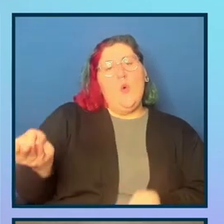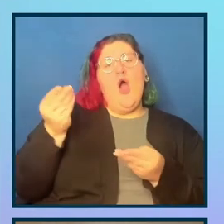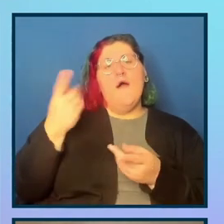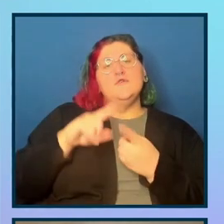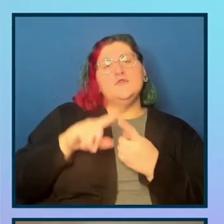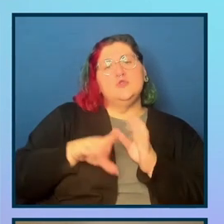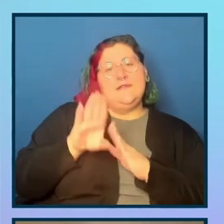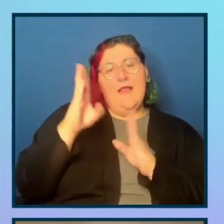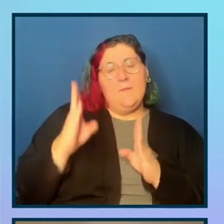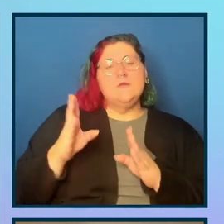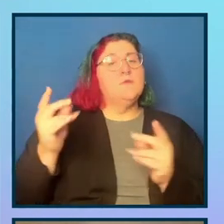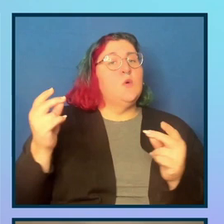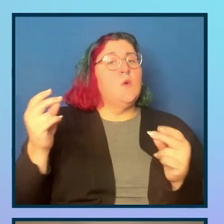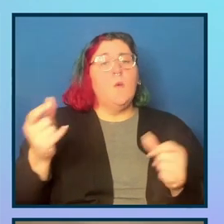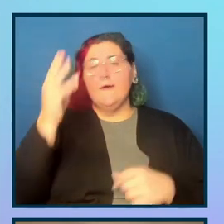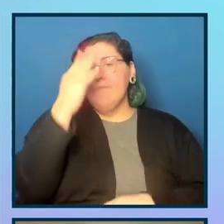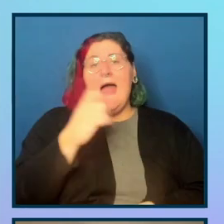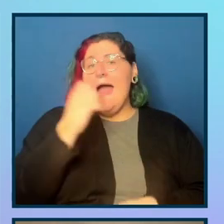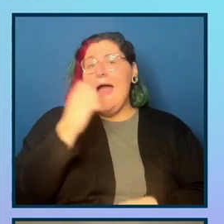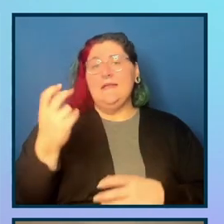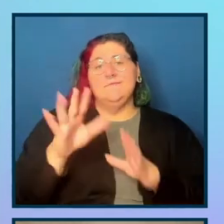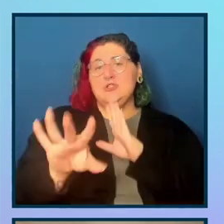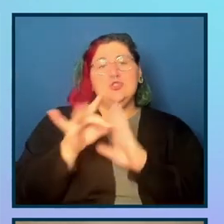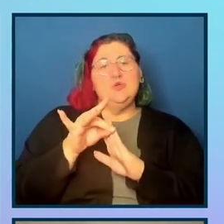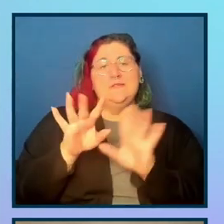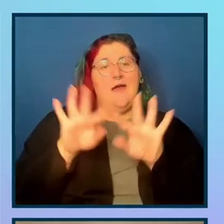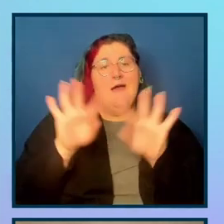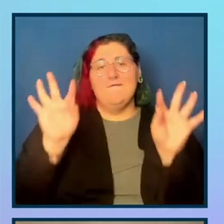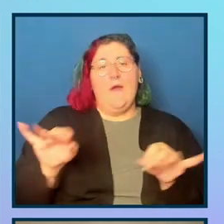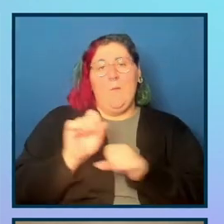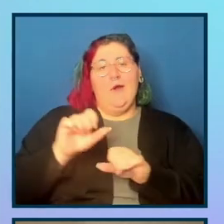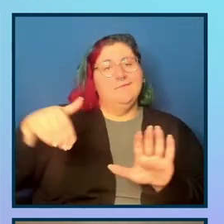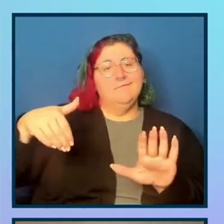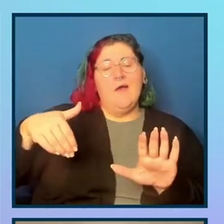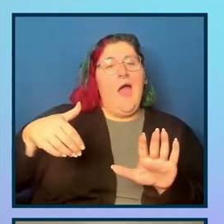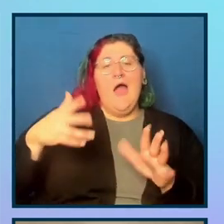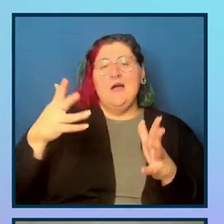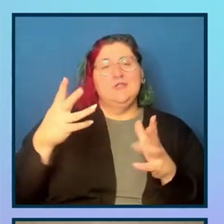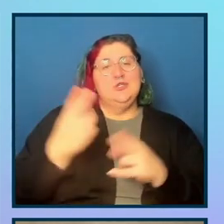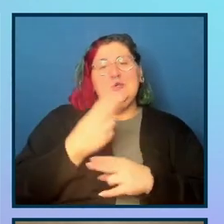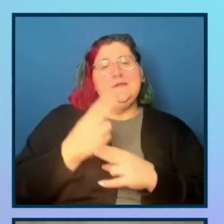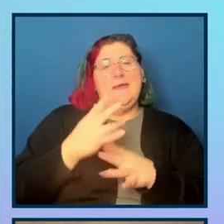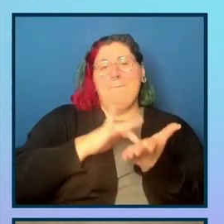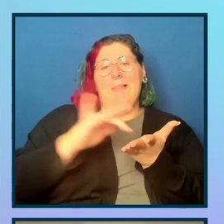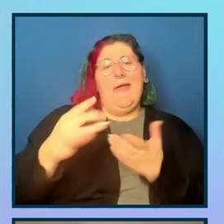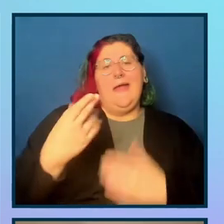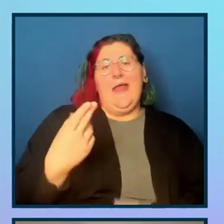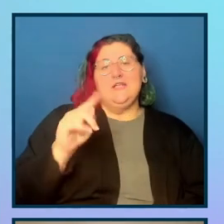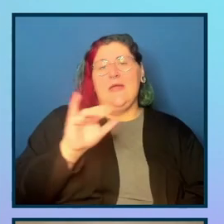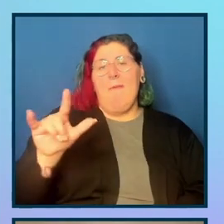I didn't choose any framework. I didn't want to muddy the waters or anything. We're just working with plain old HTML, CSS, and JavaScript.